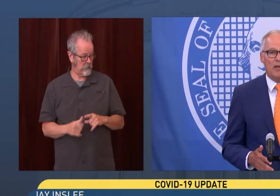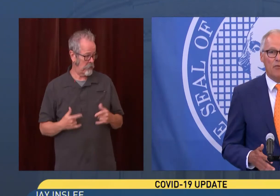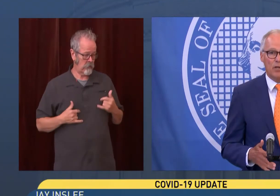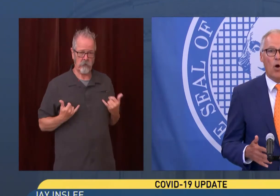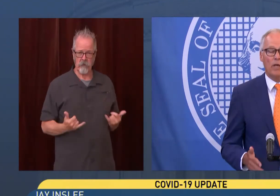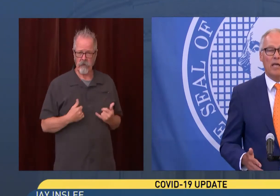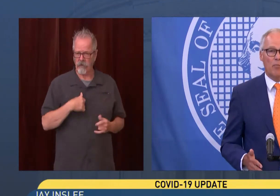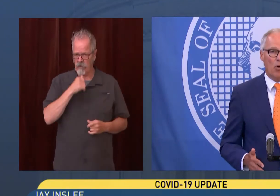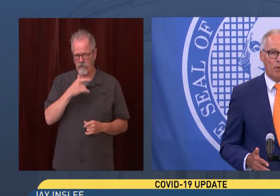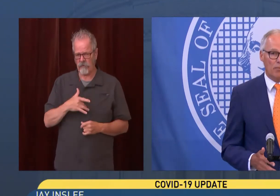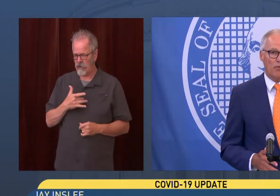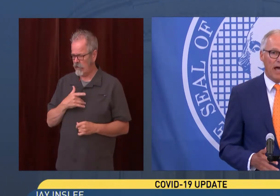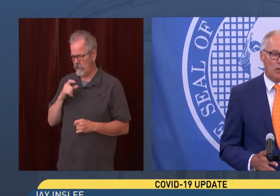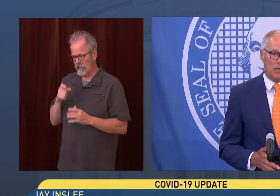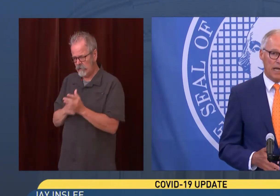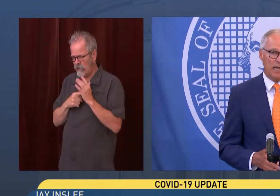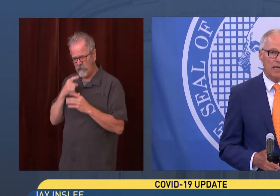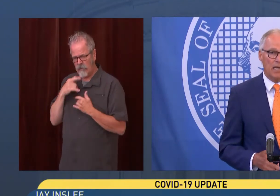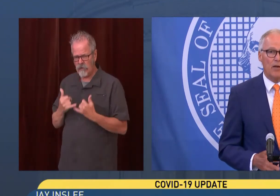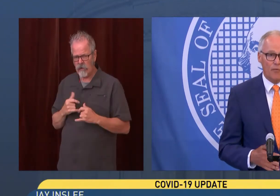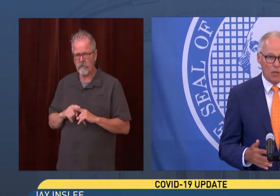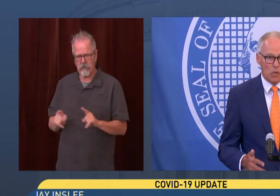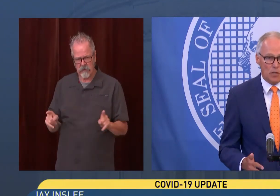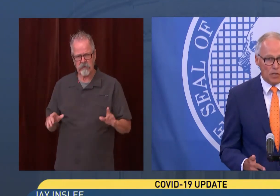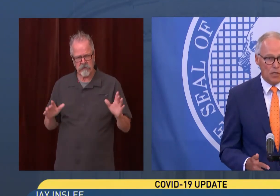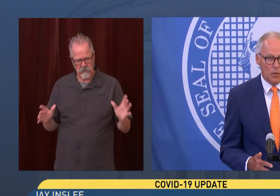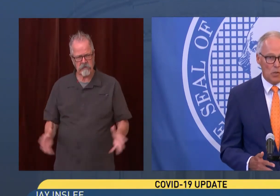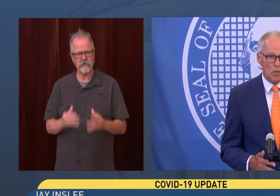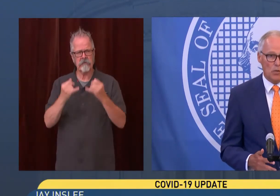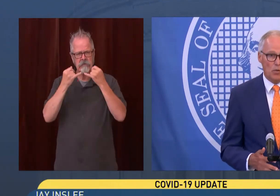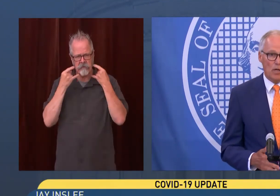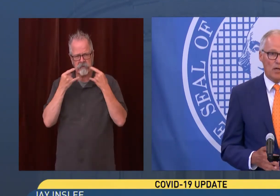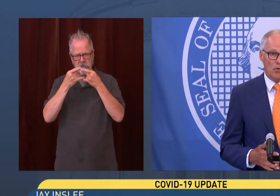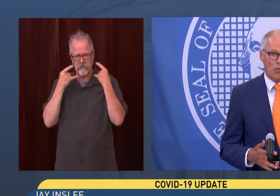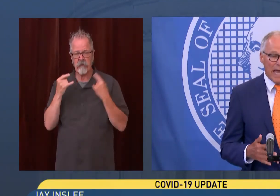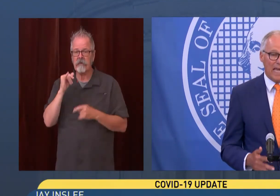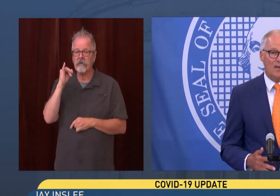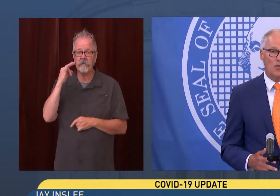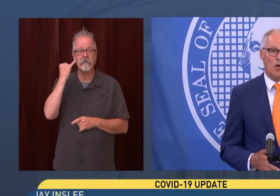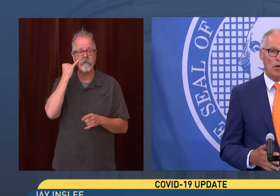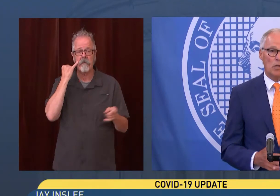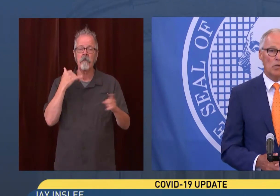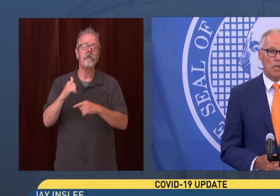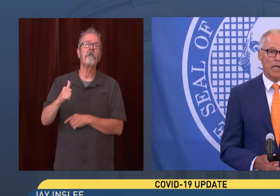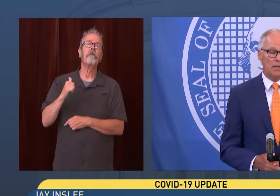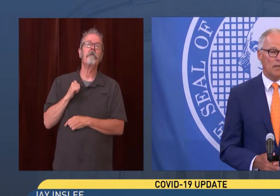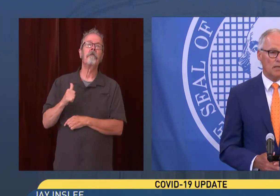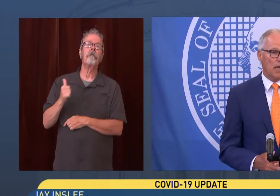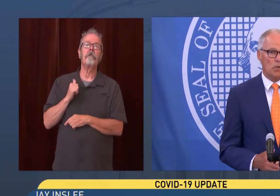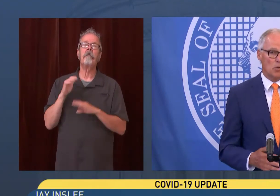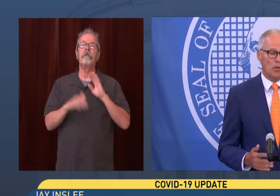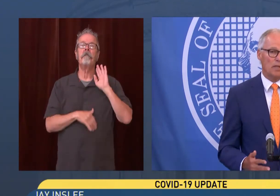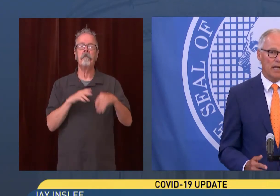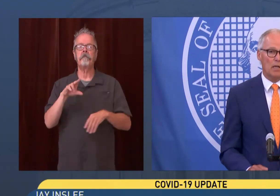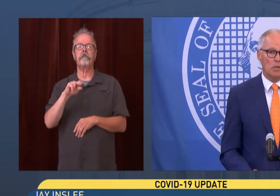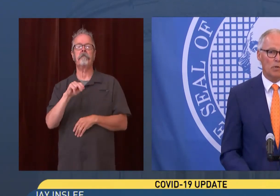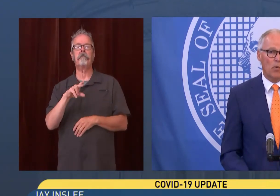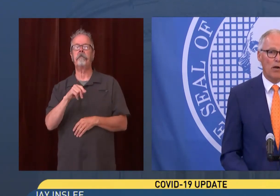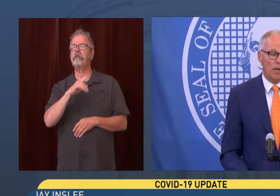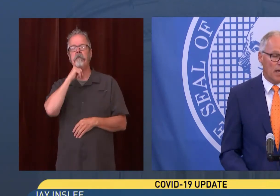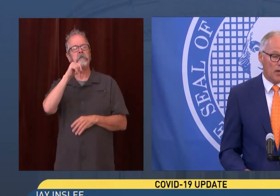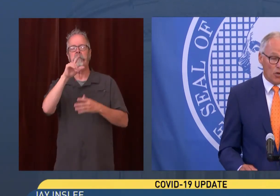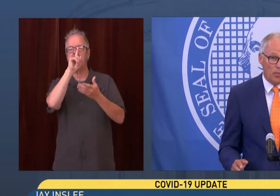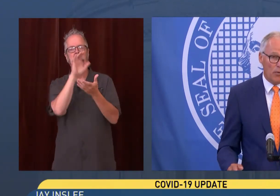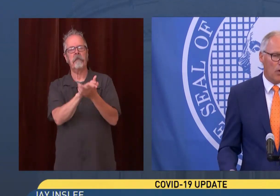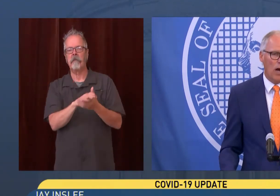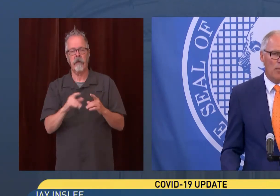But if we don't get more people vaccinated, if this continues to rage through our state, that yes, certainly that is a